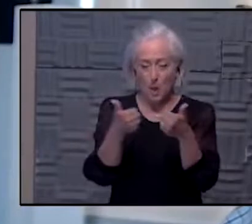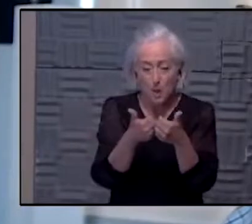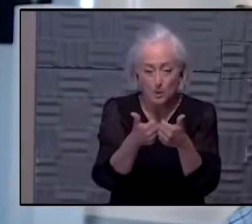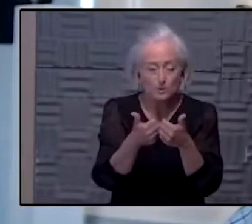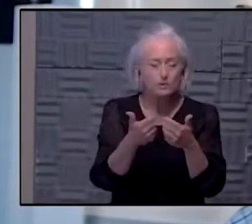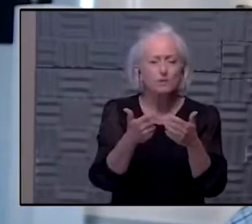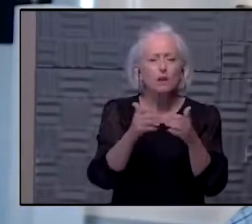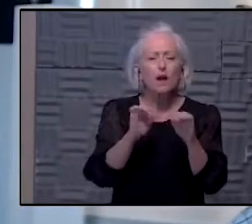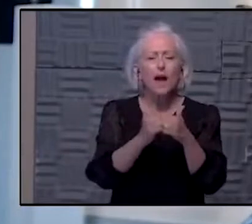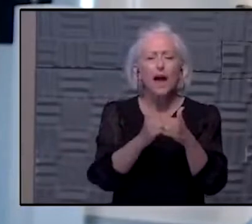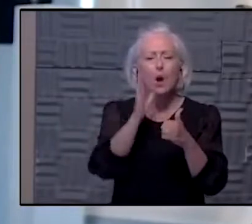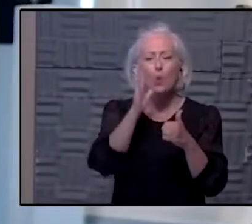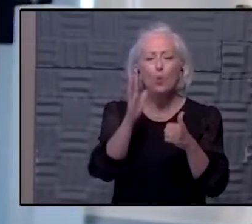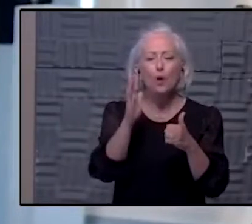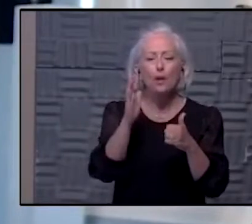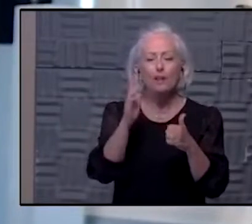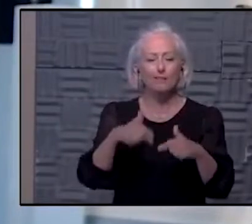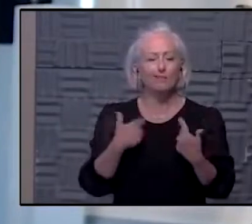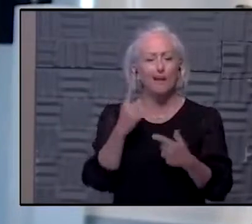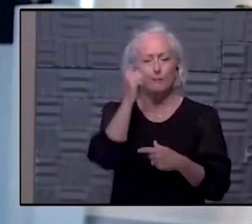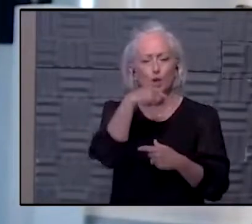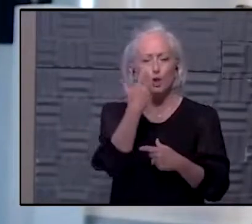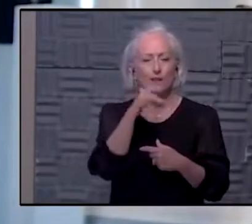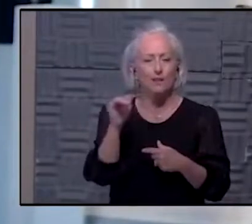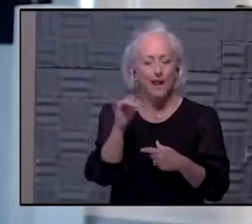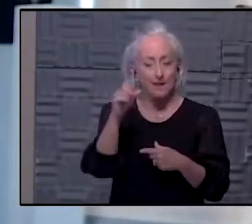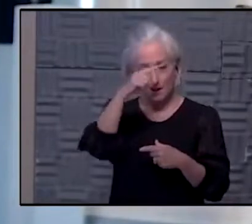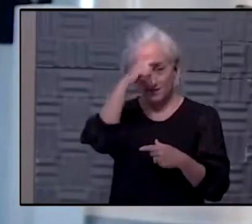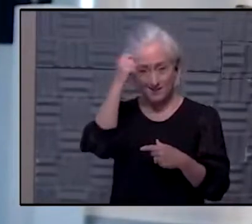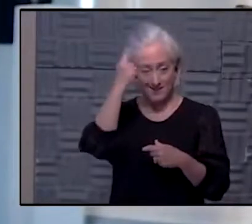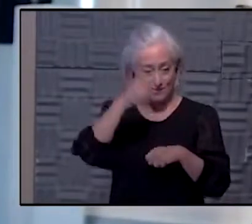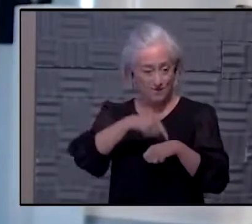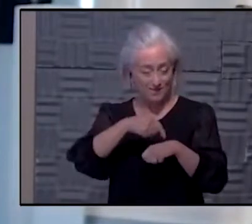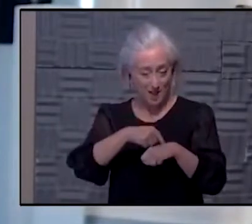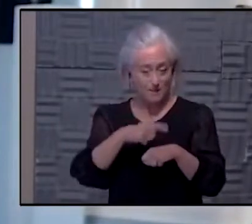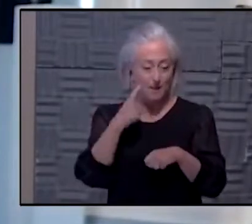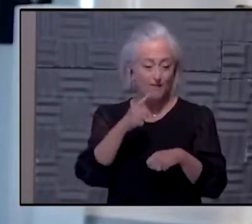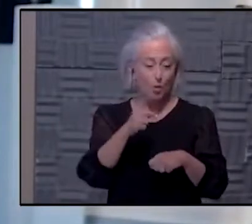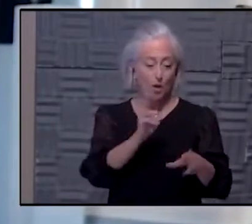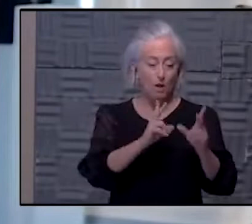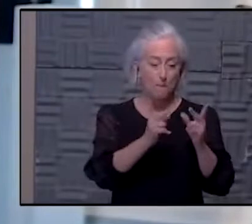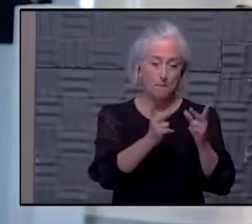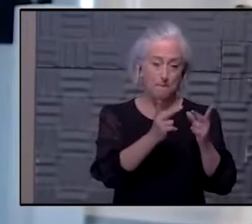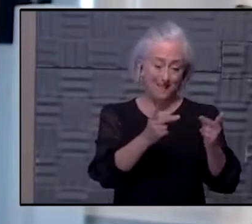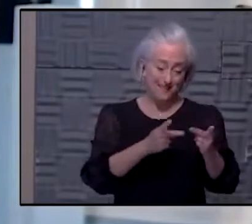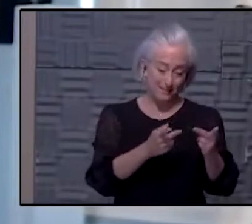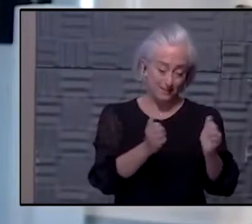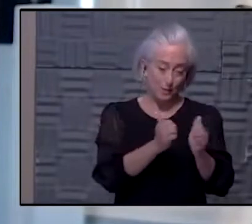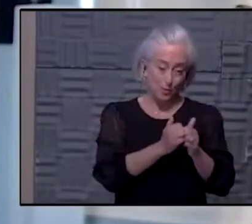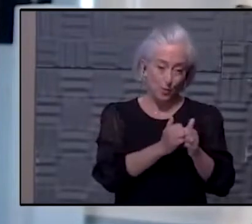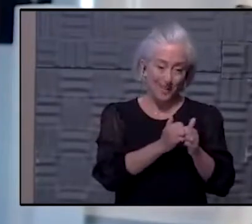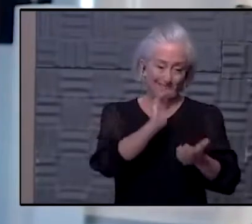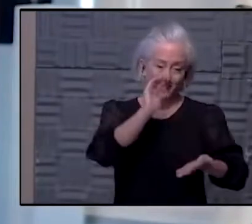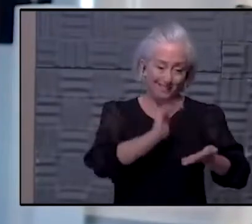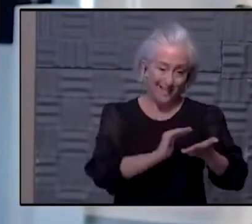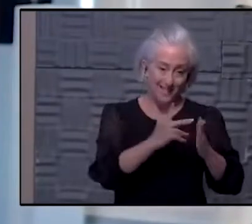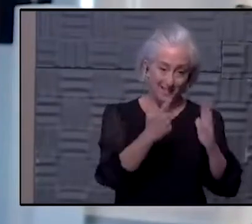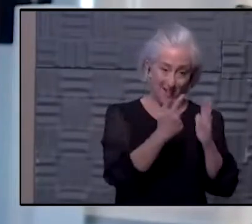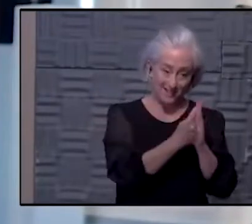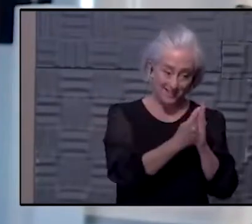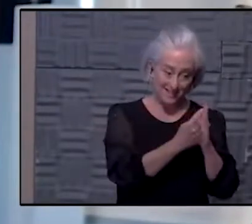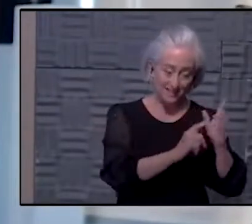summer in high vaccinated areas versus lower vaccinated areas? I guess, in other words, what are the consequences